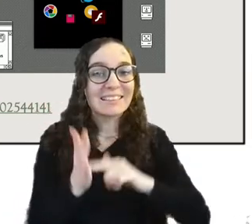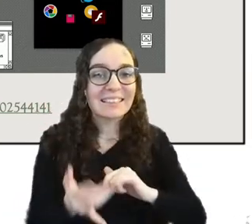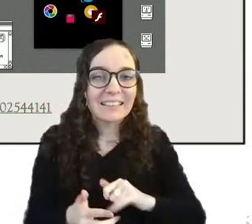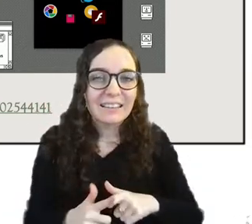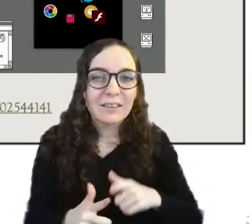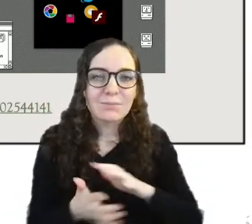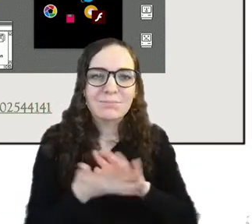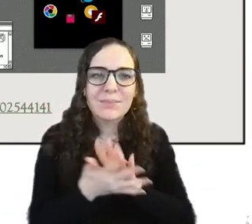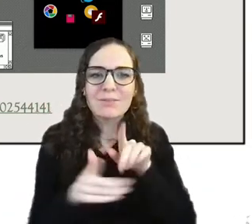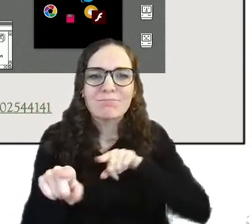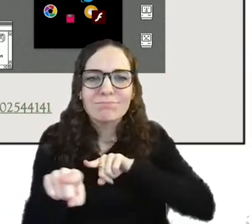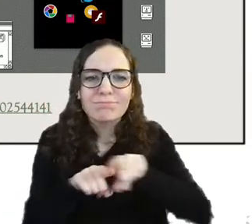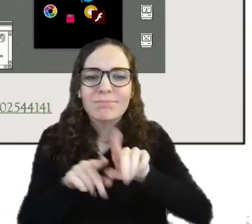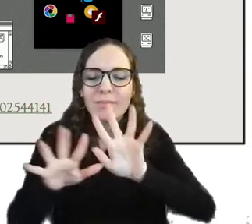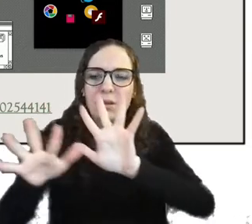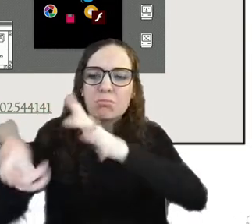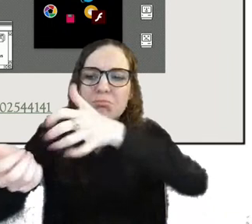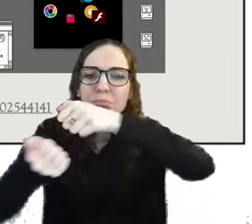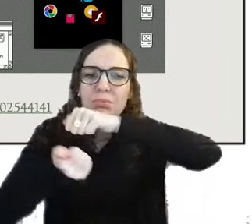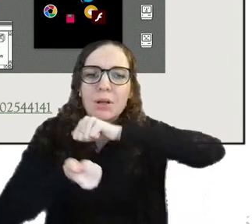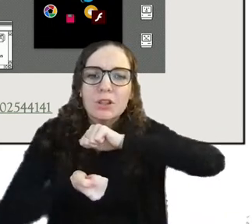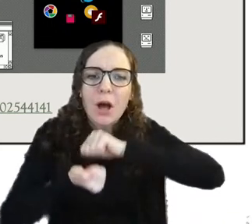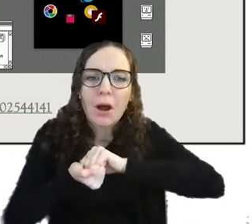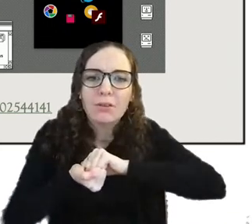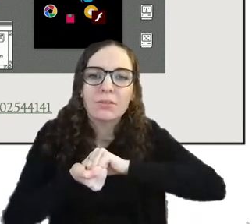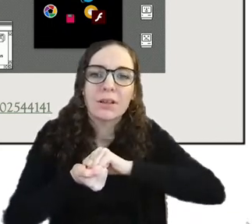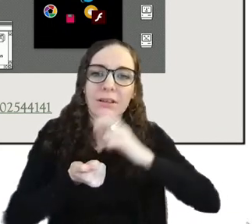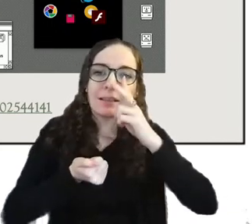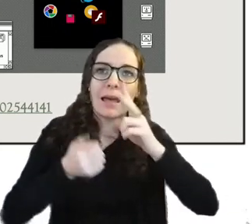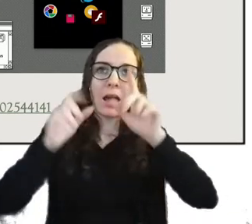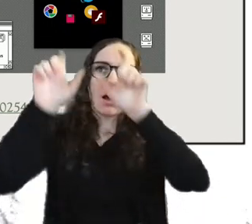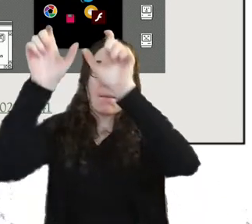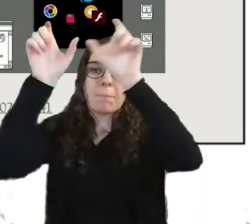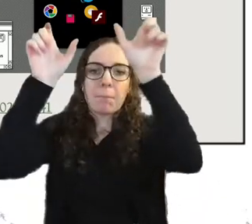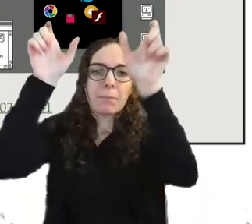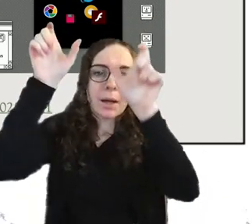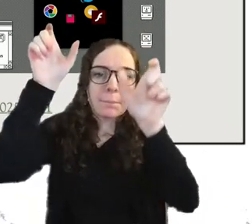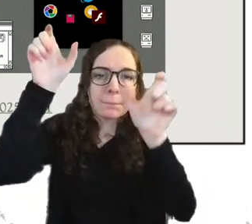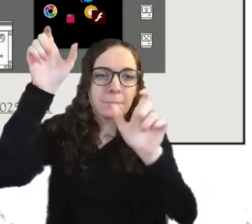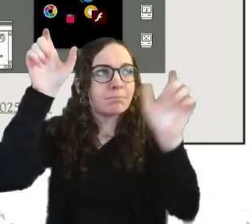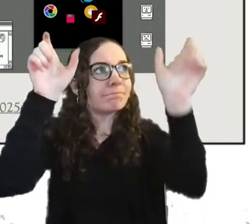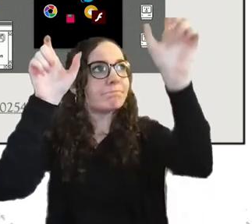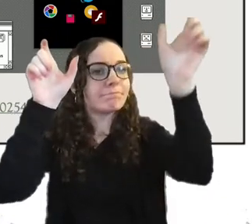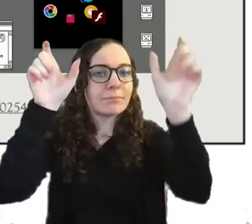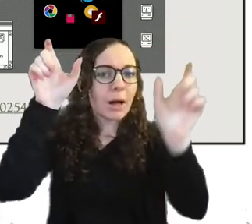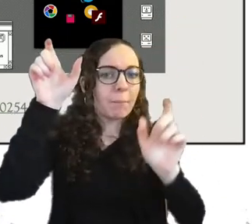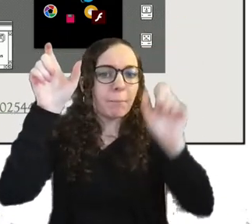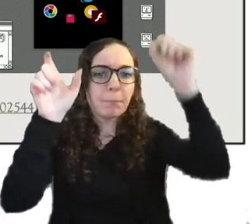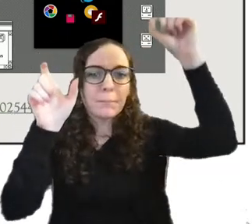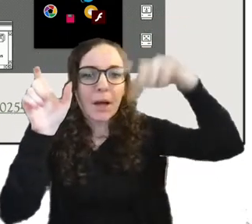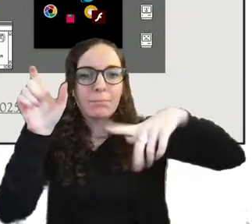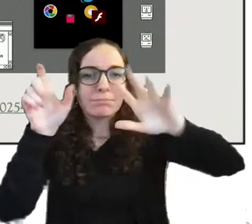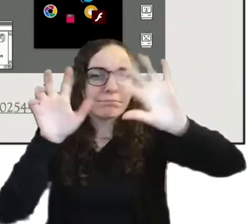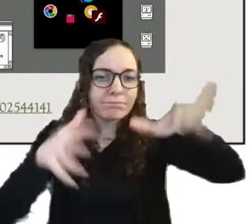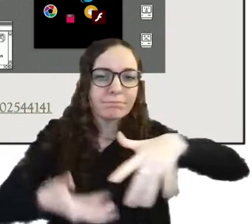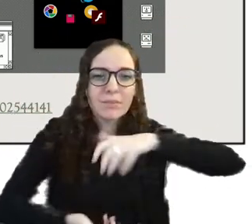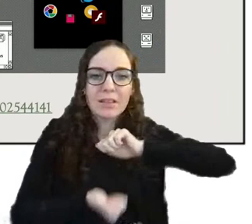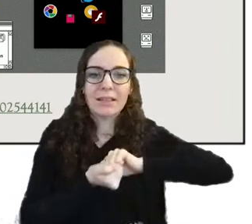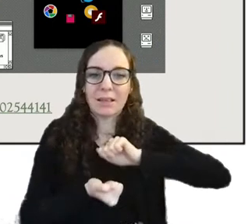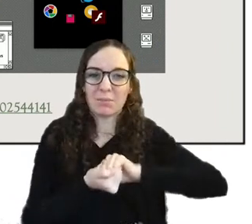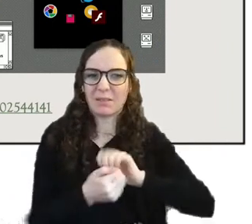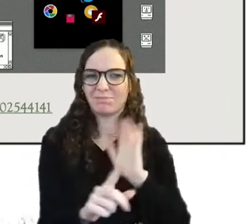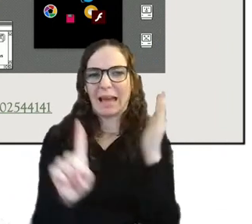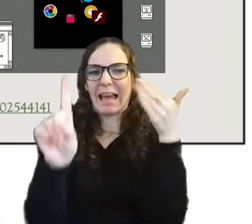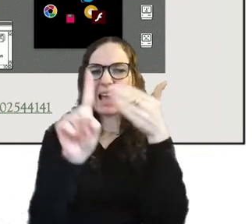formats as they're falling from the top of the screen um so the goal is to kind of achieve the highest score possible